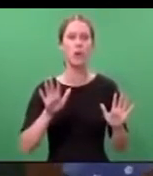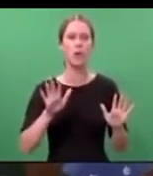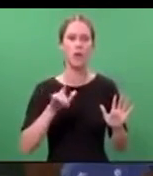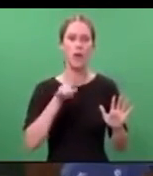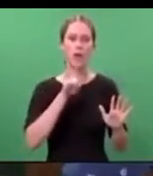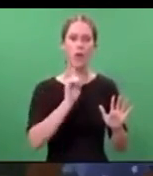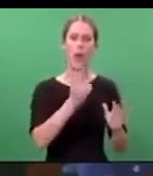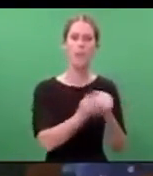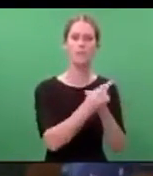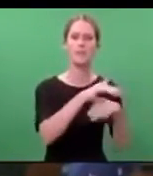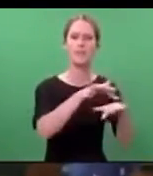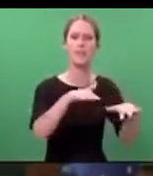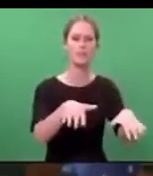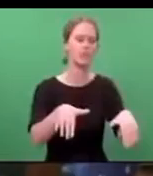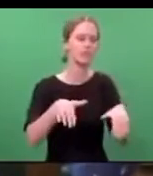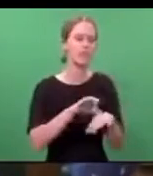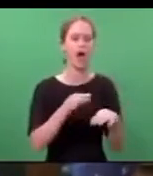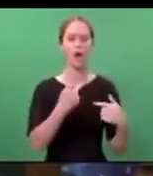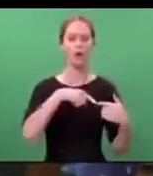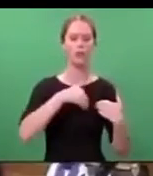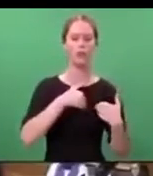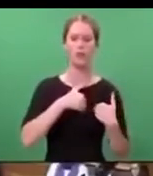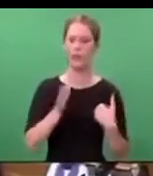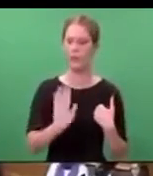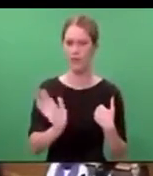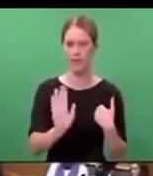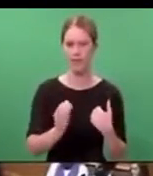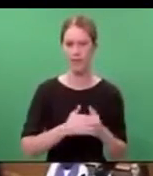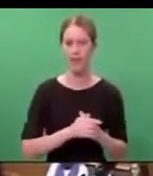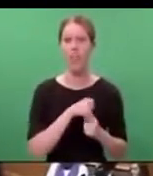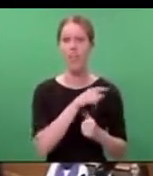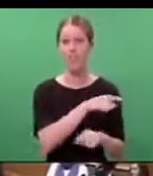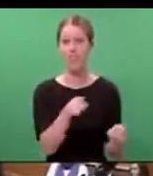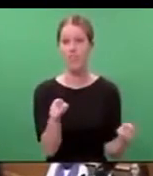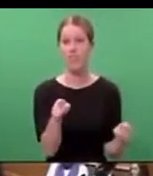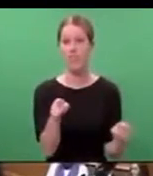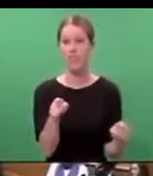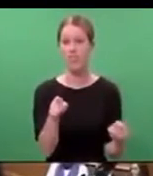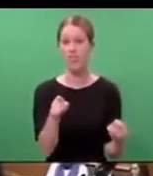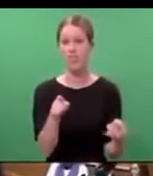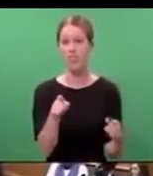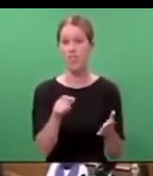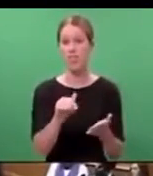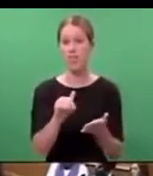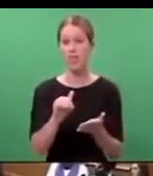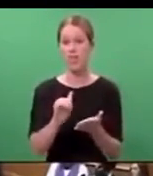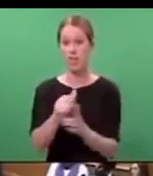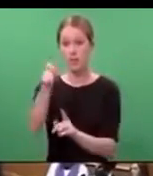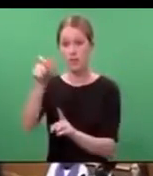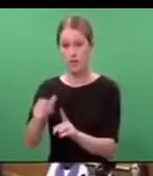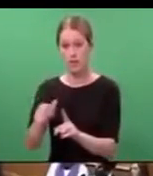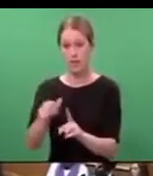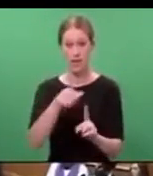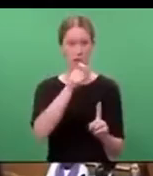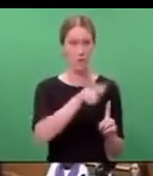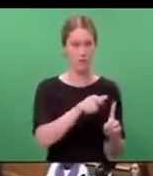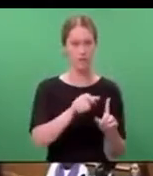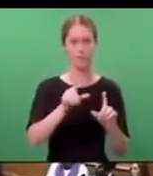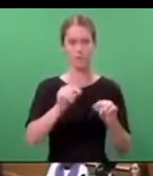responsibility of a place where they are published. They are the publisher, not just the postman.